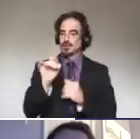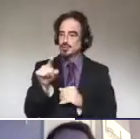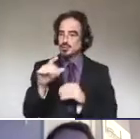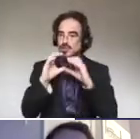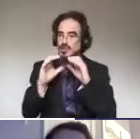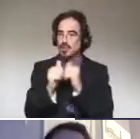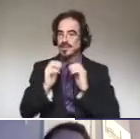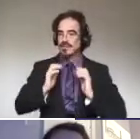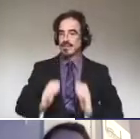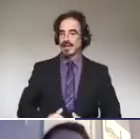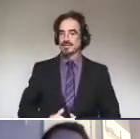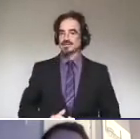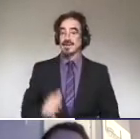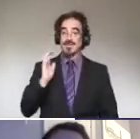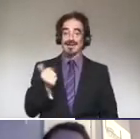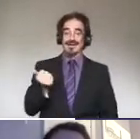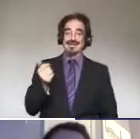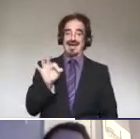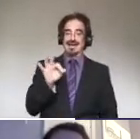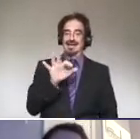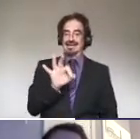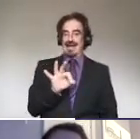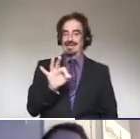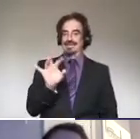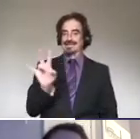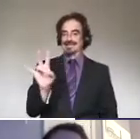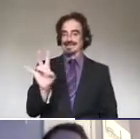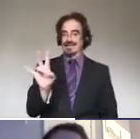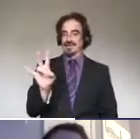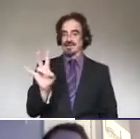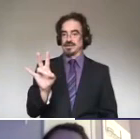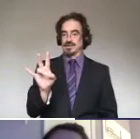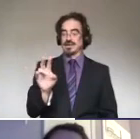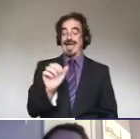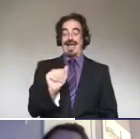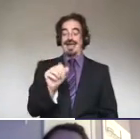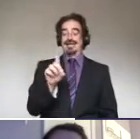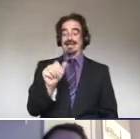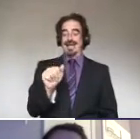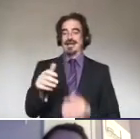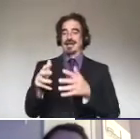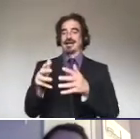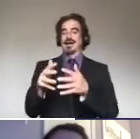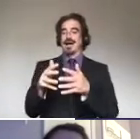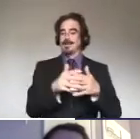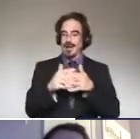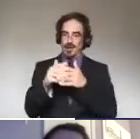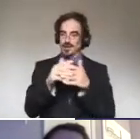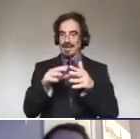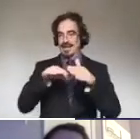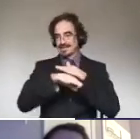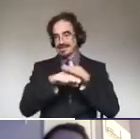This was in 1997. And this in the ADA, the American with Disabilities Act was passed in